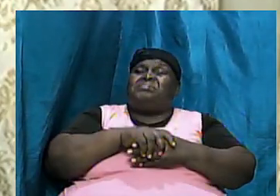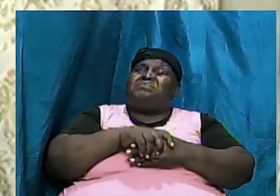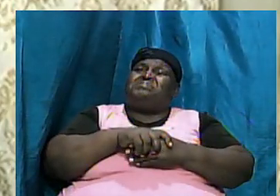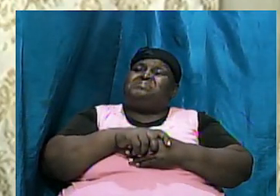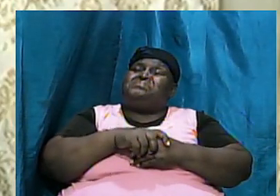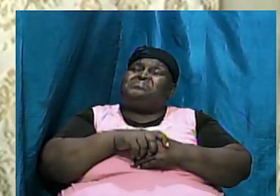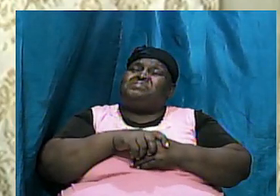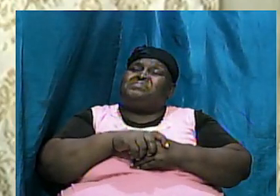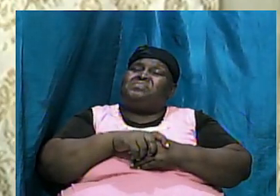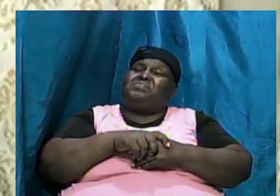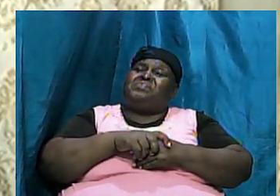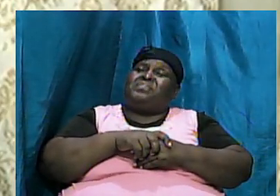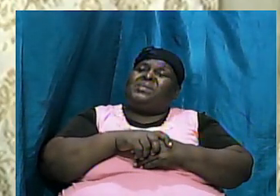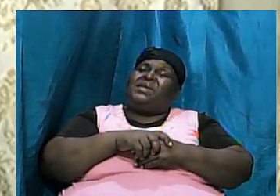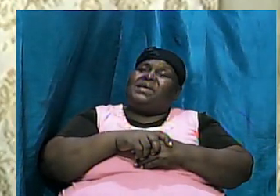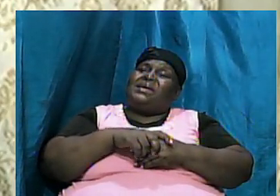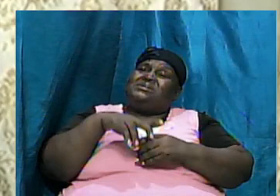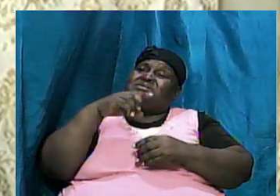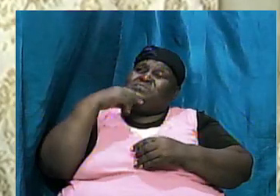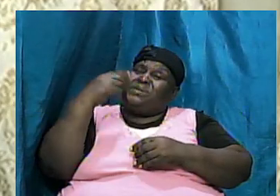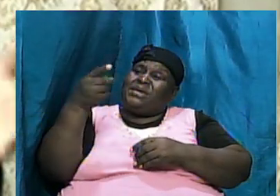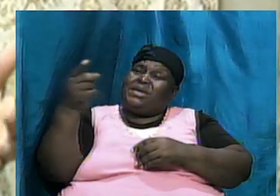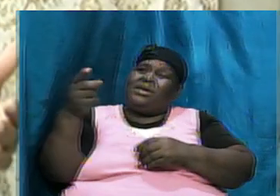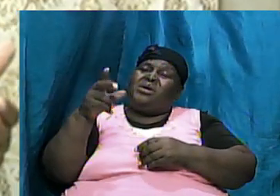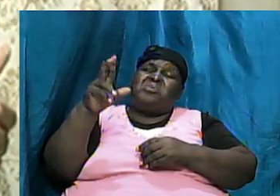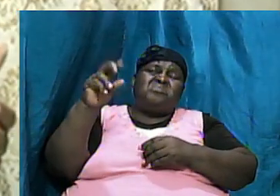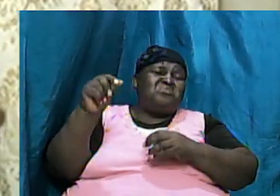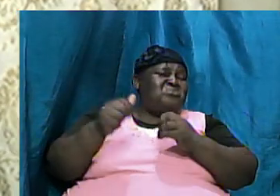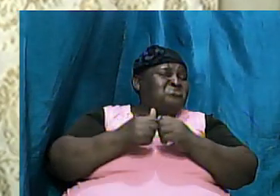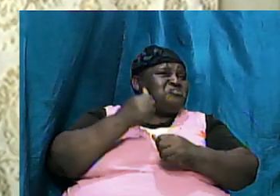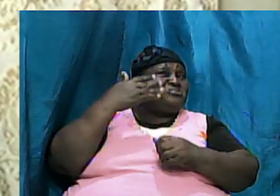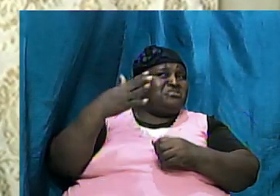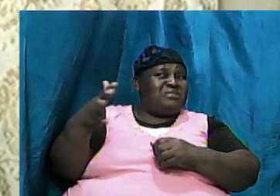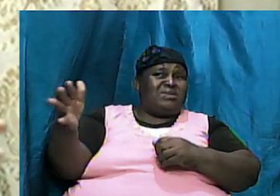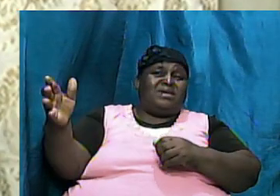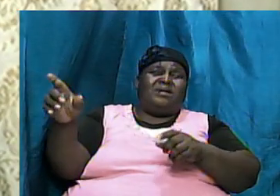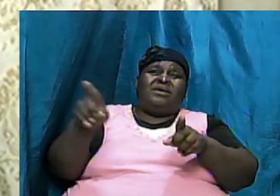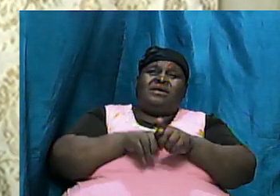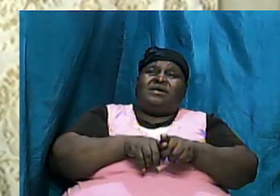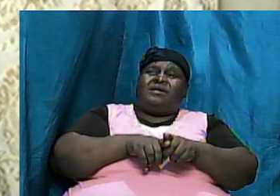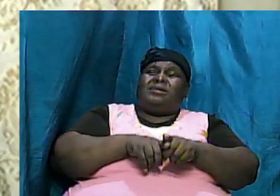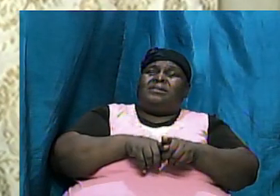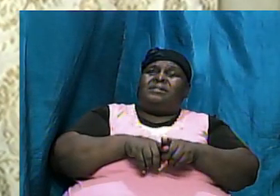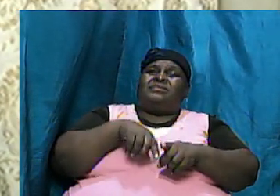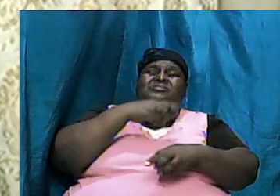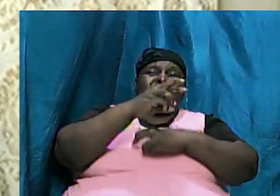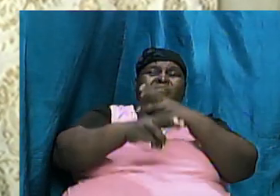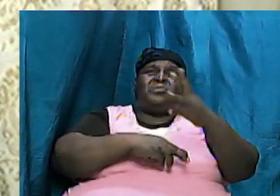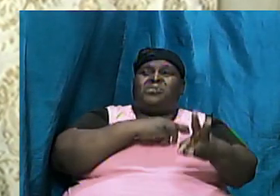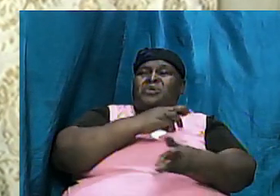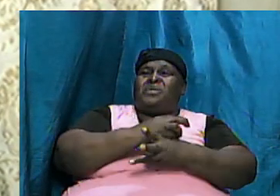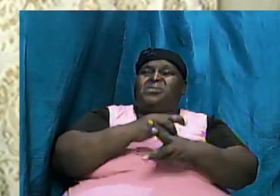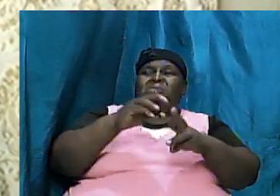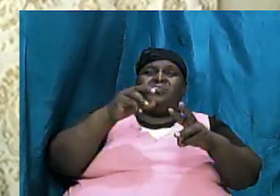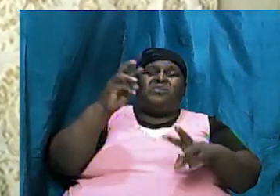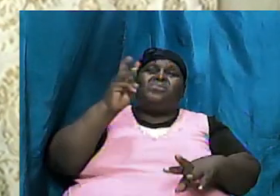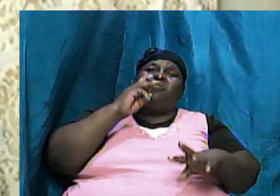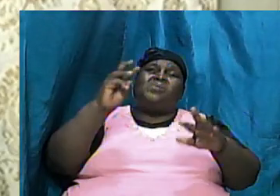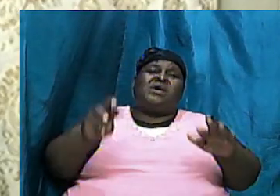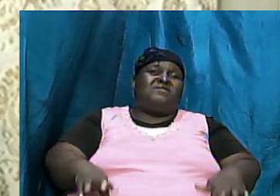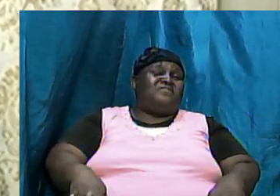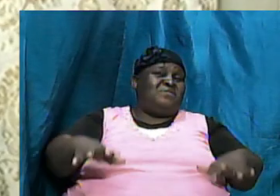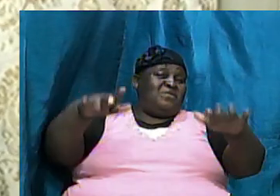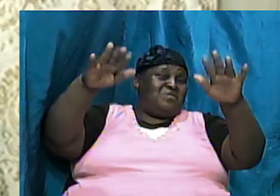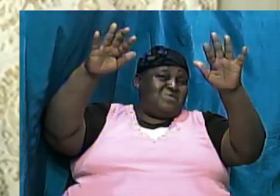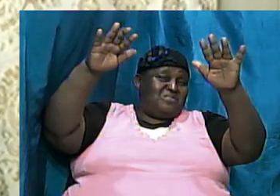they argue that there could be no such thing as a worldwide flood they argue that there